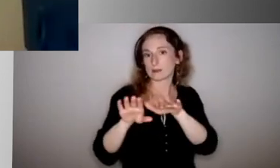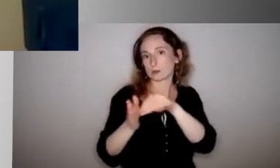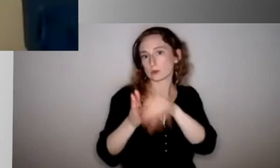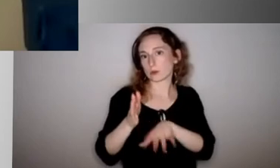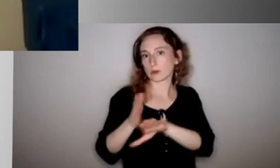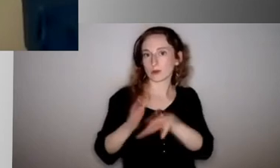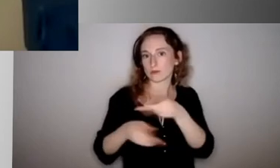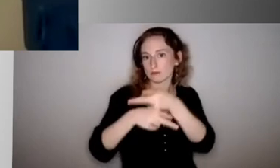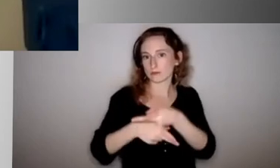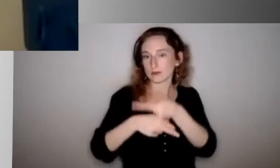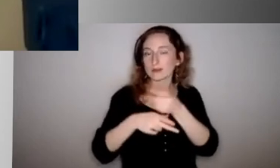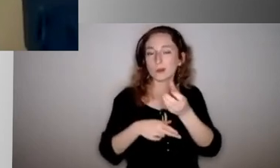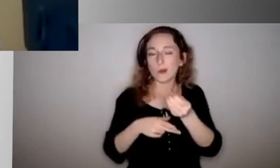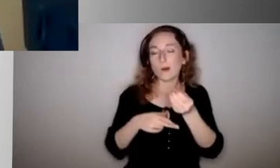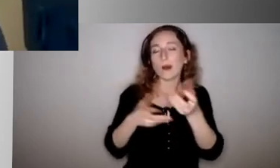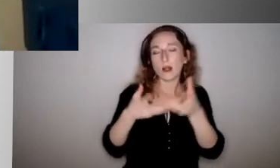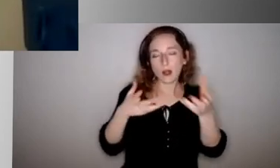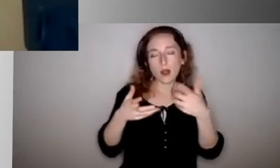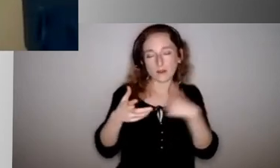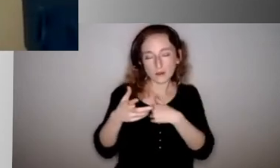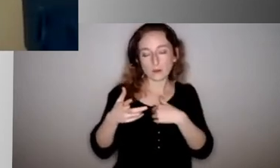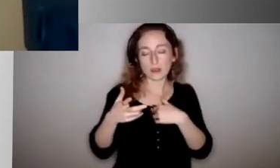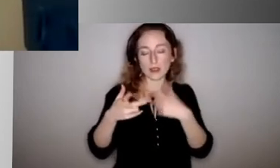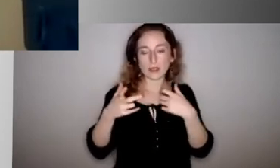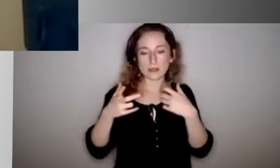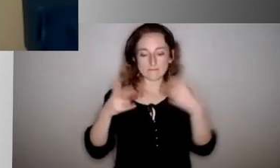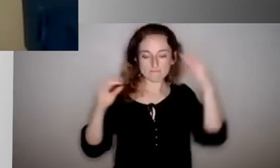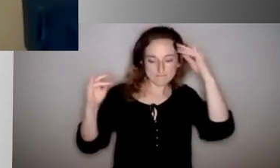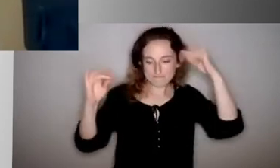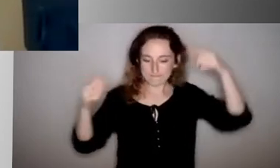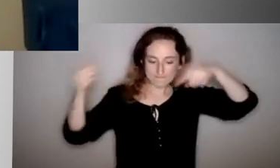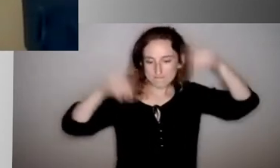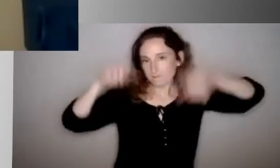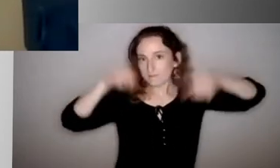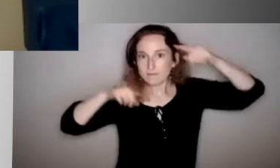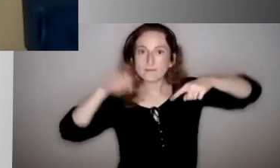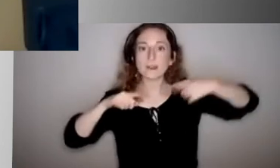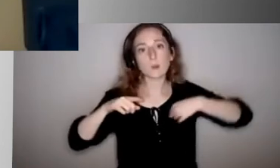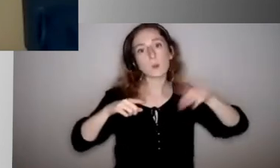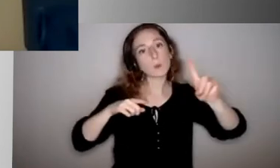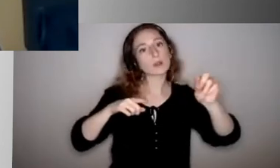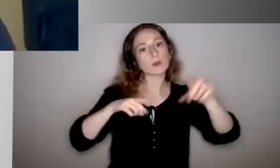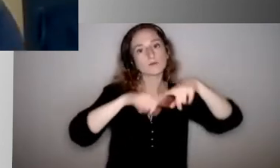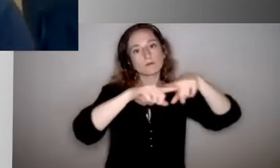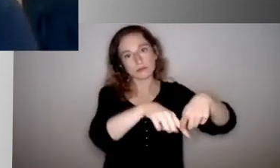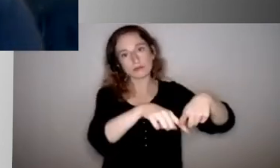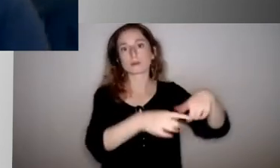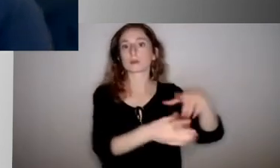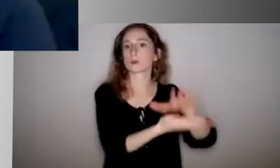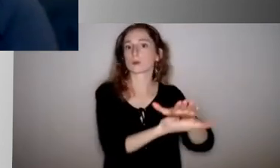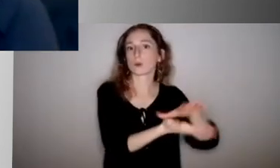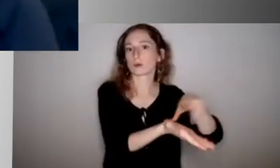So I know those are lots of things that we process through. We definitely rely a lot on our school nurses. They help out amazing.